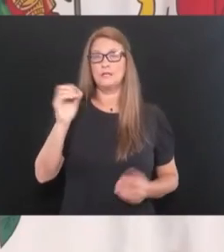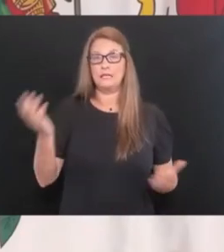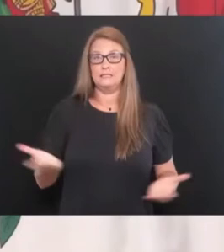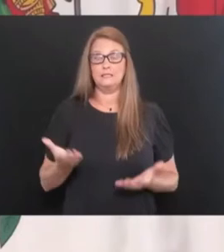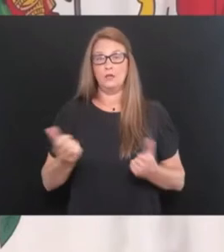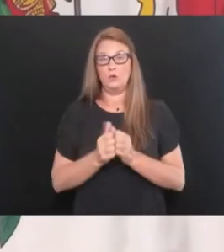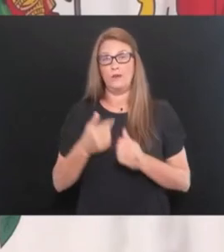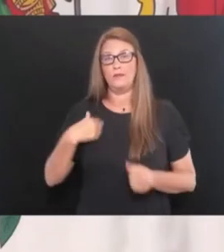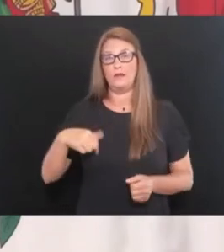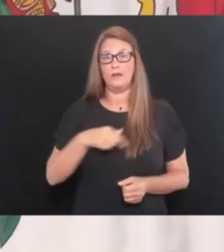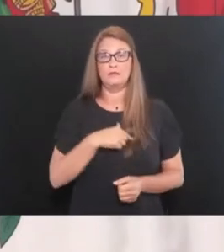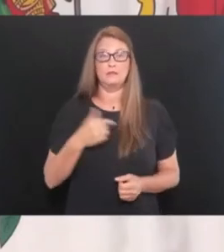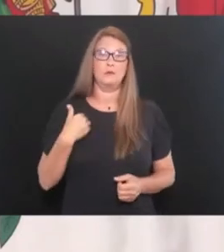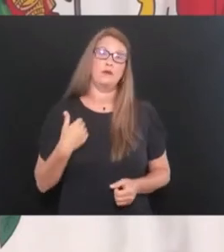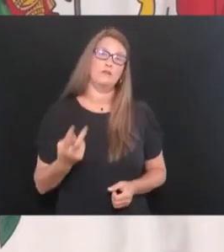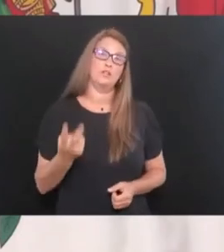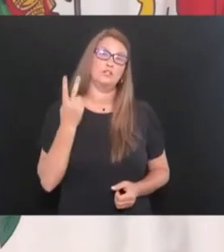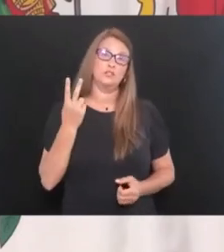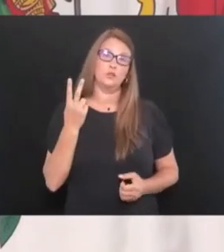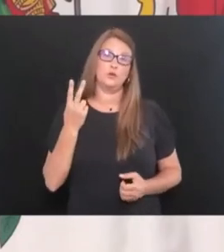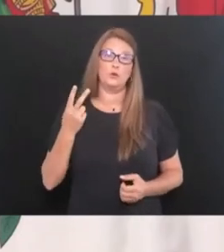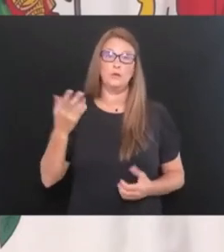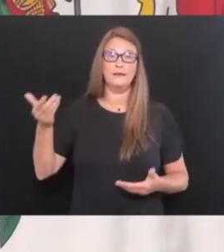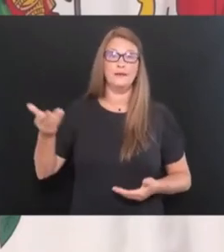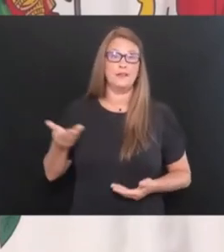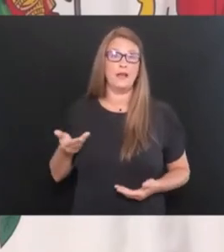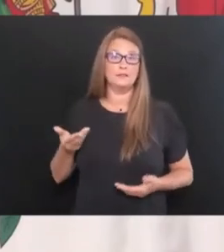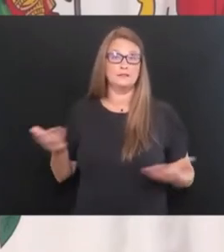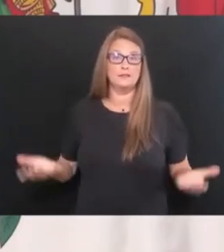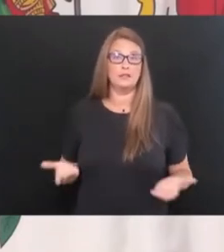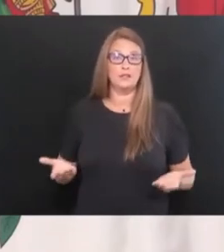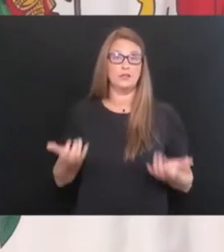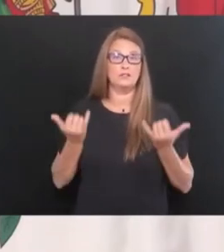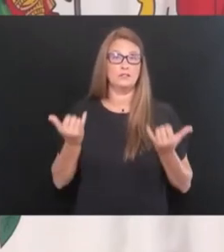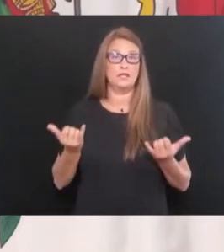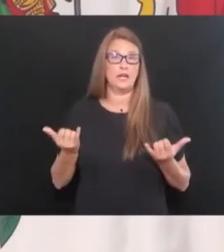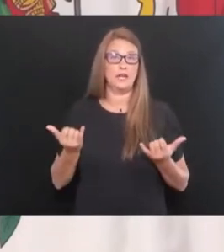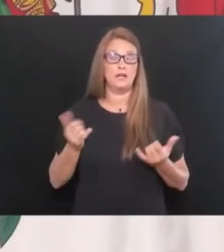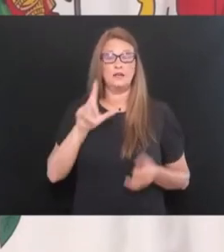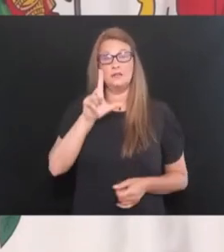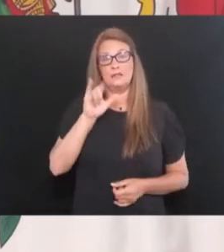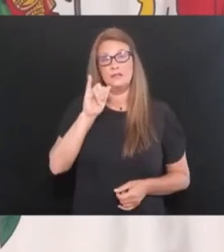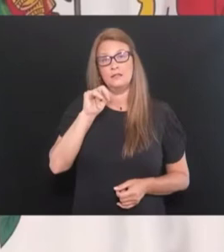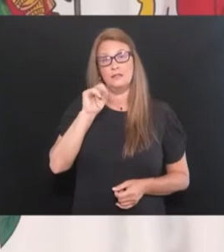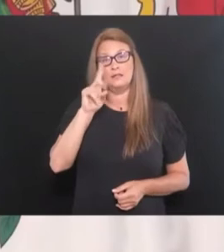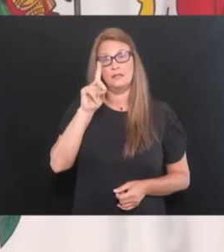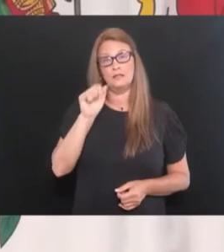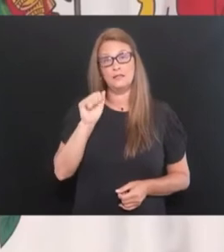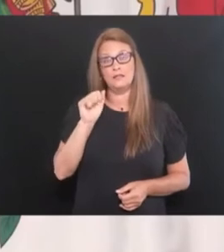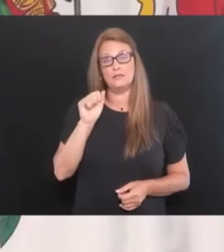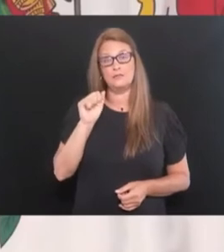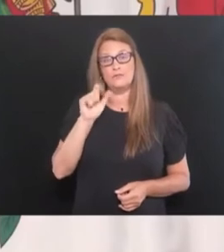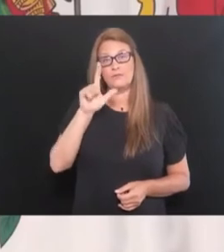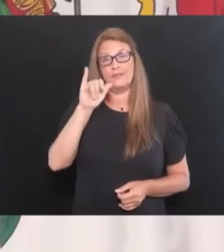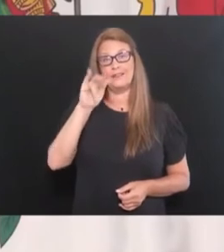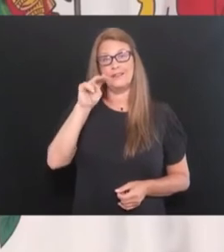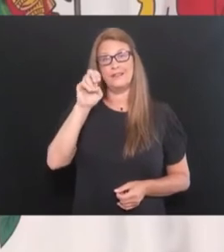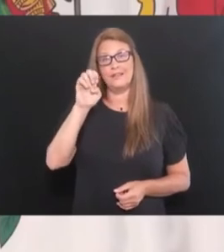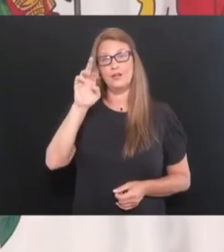We have two special guests joining us today, Linda Lanier